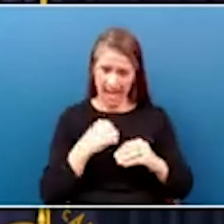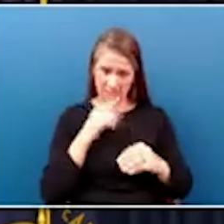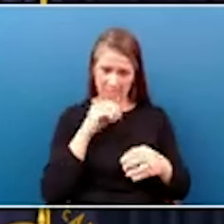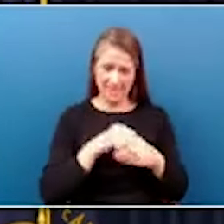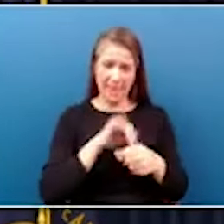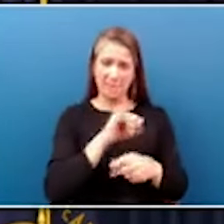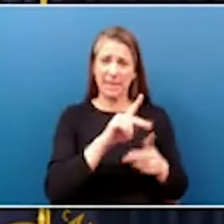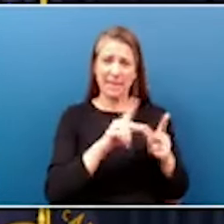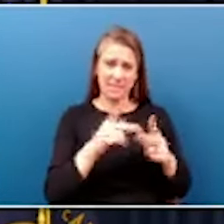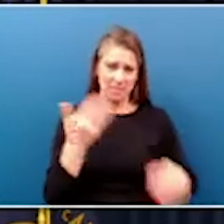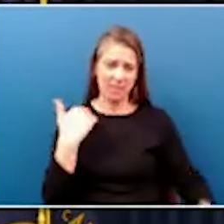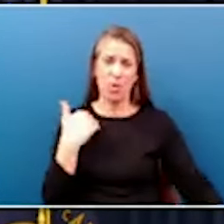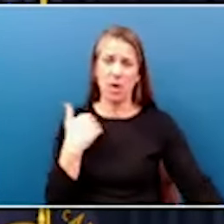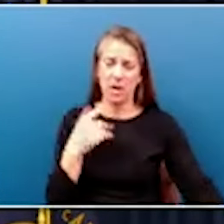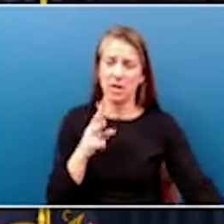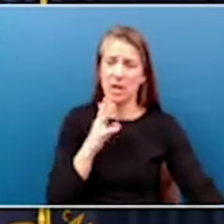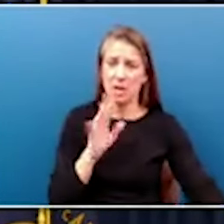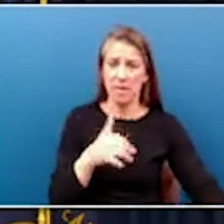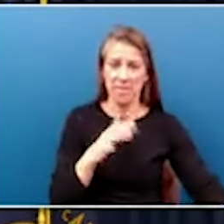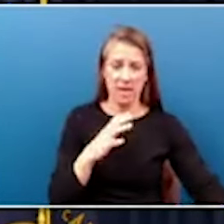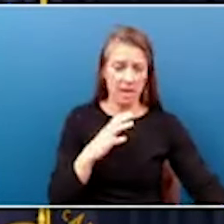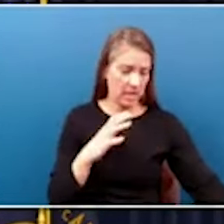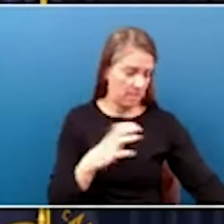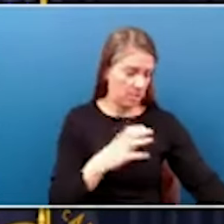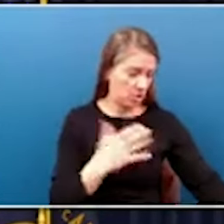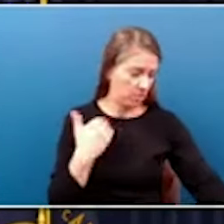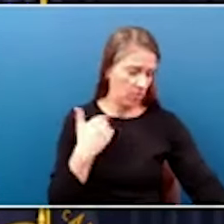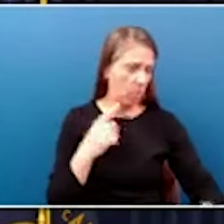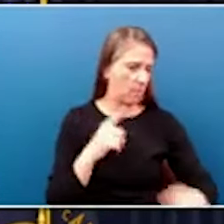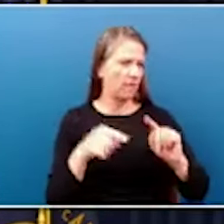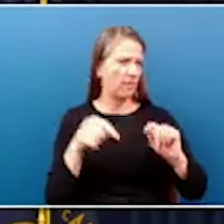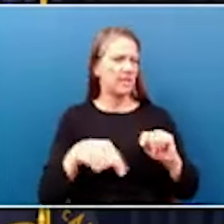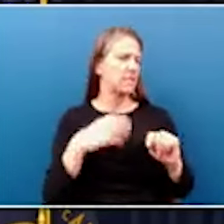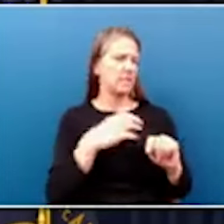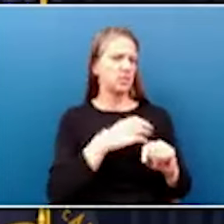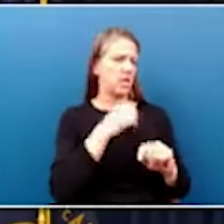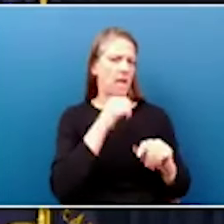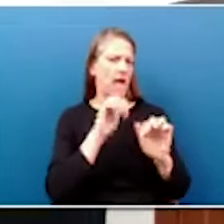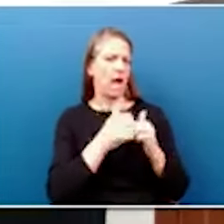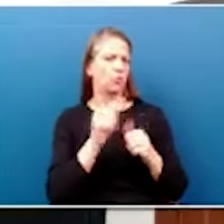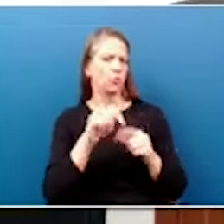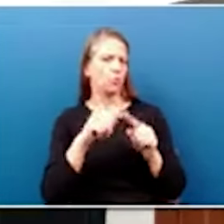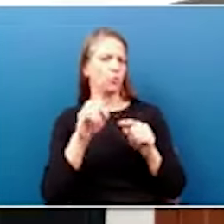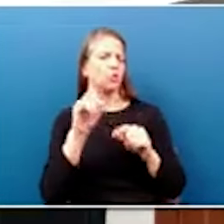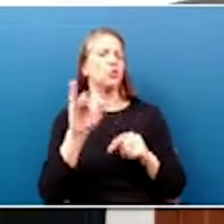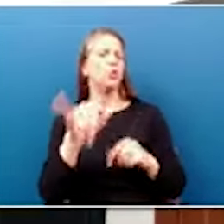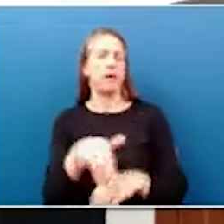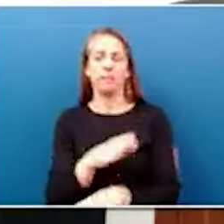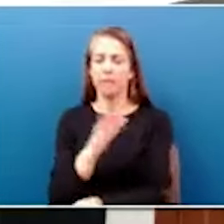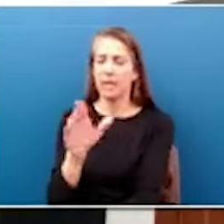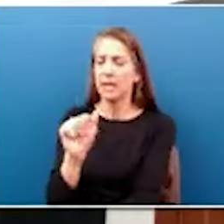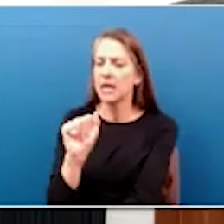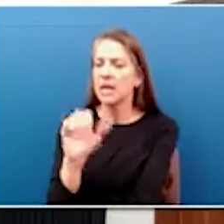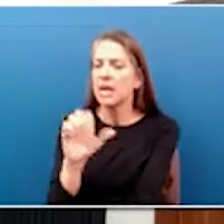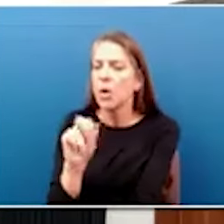who are talking about this commission, but this commission is not the way to do it. Carolina WLEX.